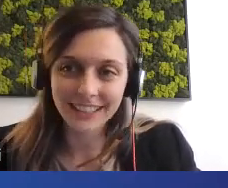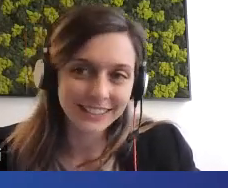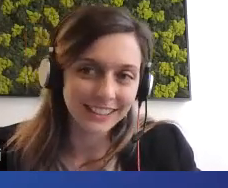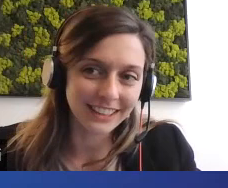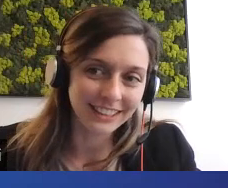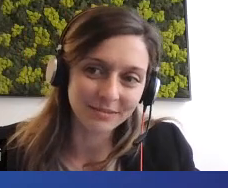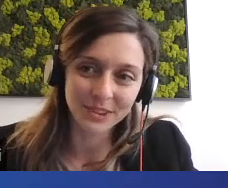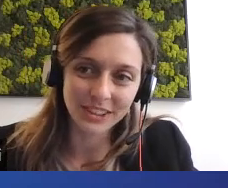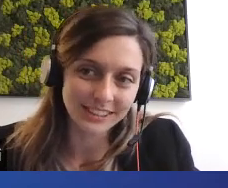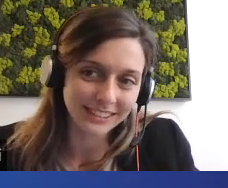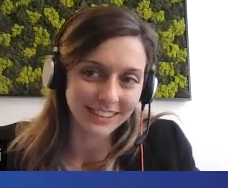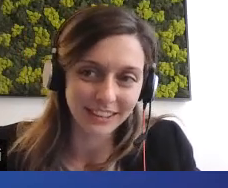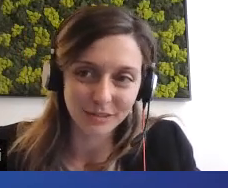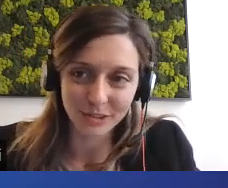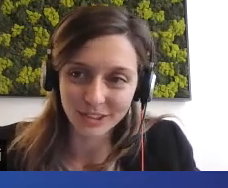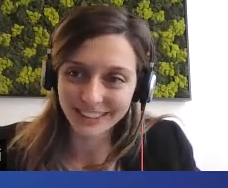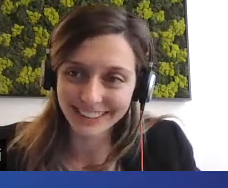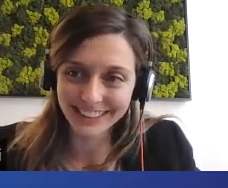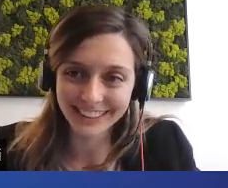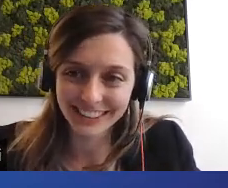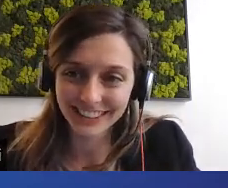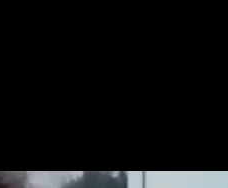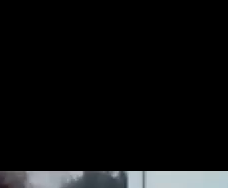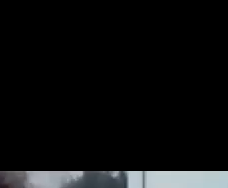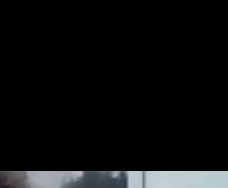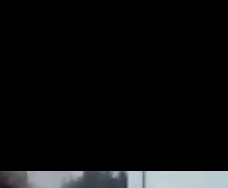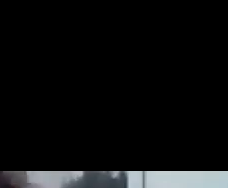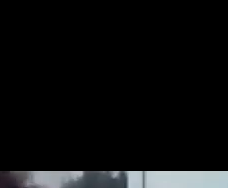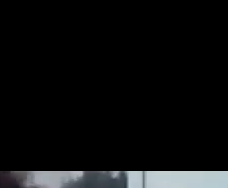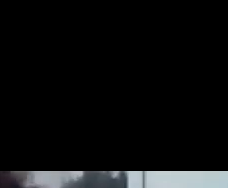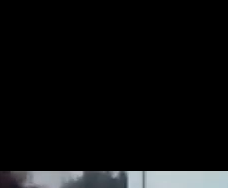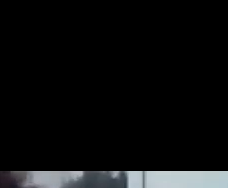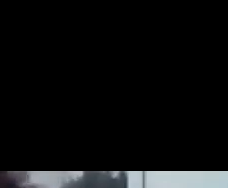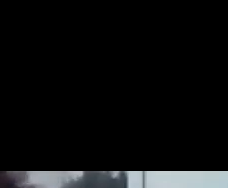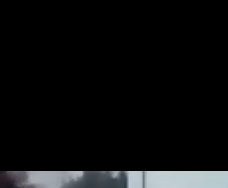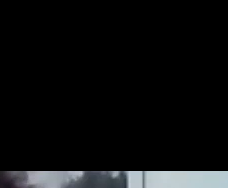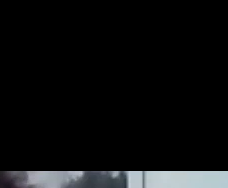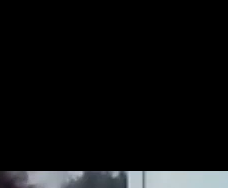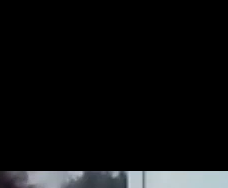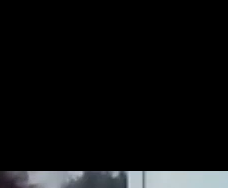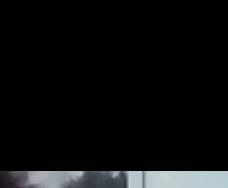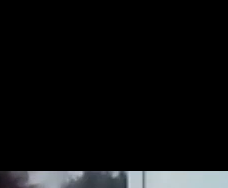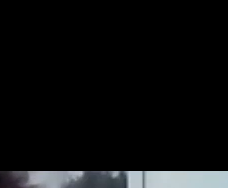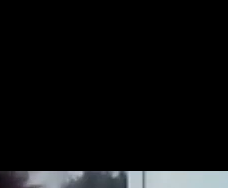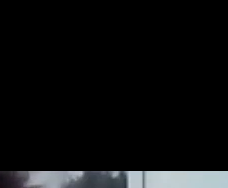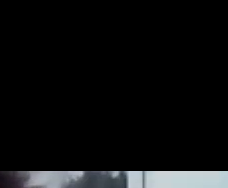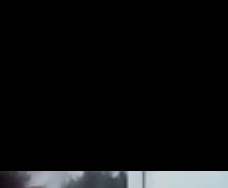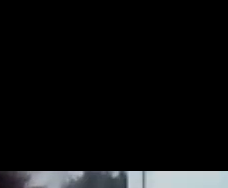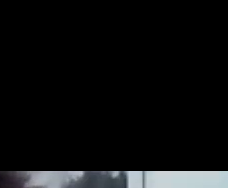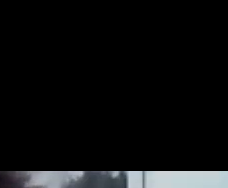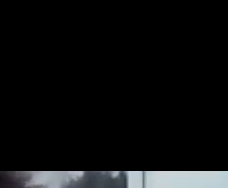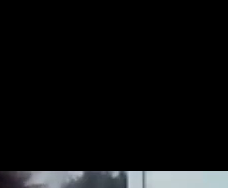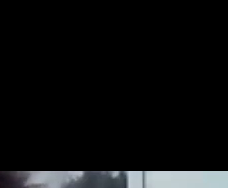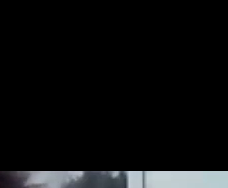Kristina, you can take the floor. Thanks so much. Wow. Okay, Elisa Vasiliki,